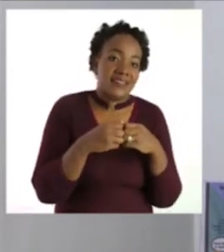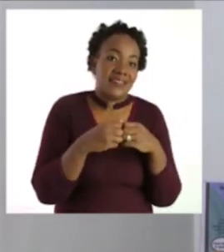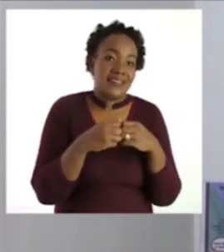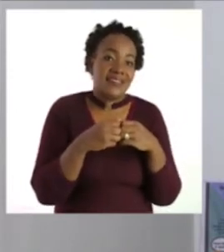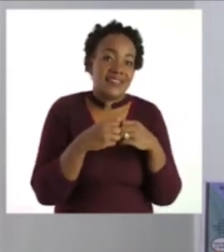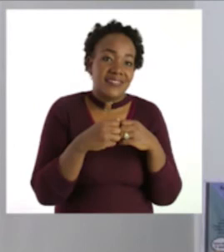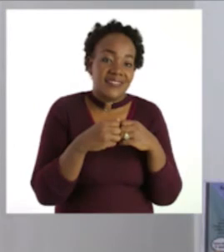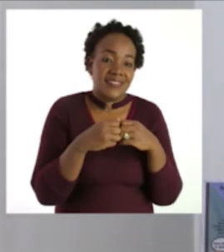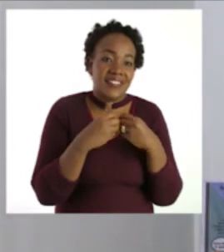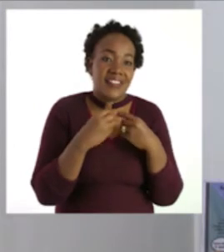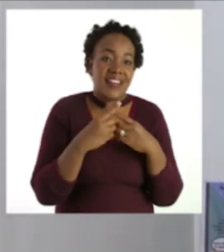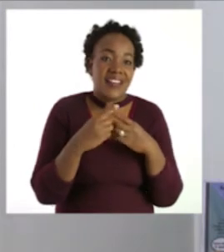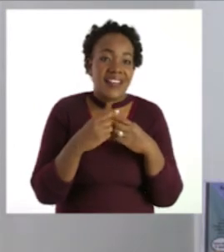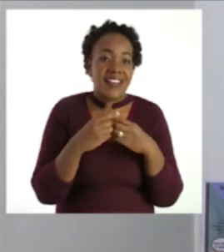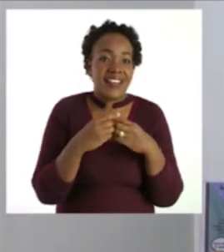Okay.